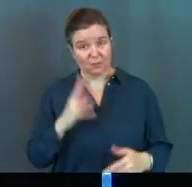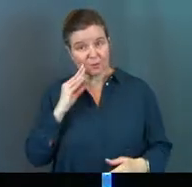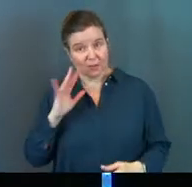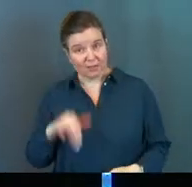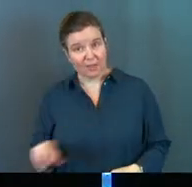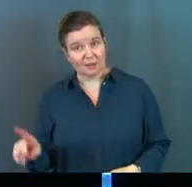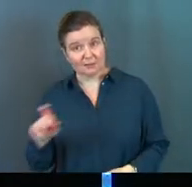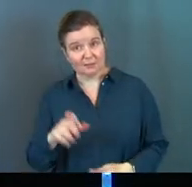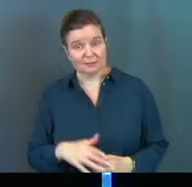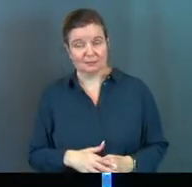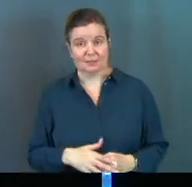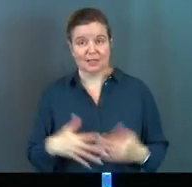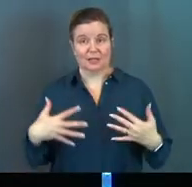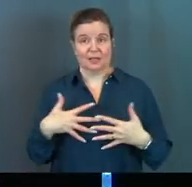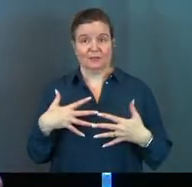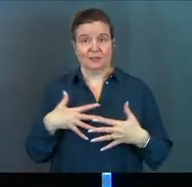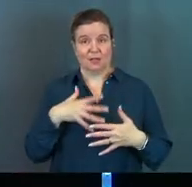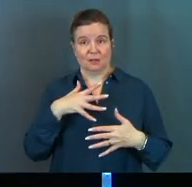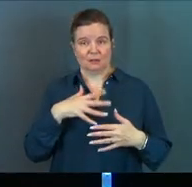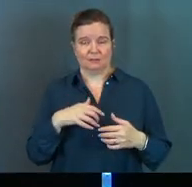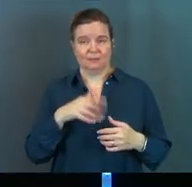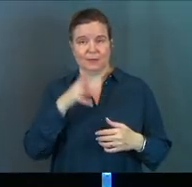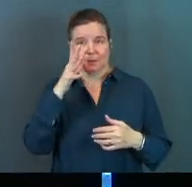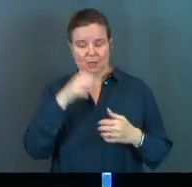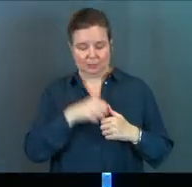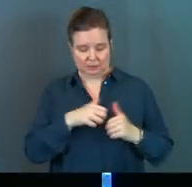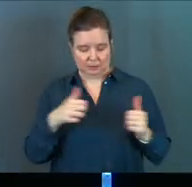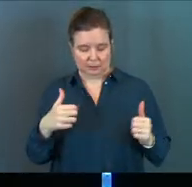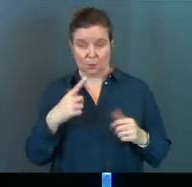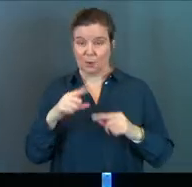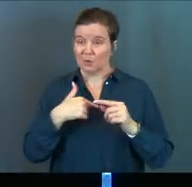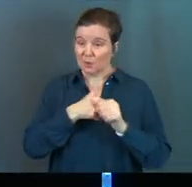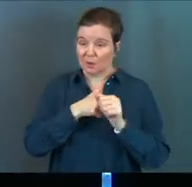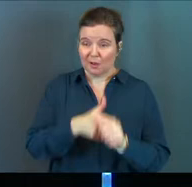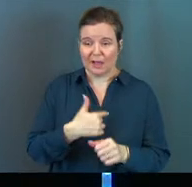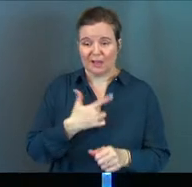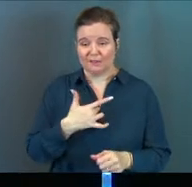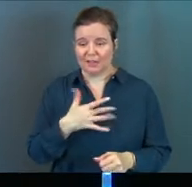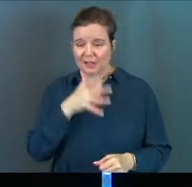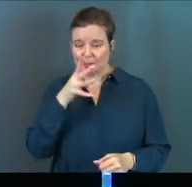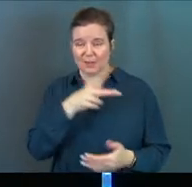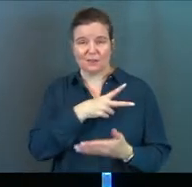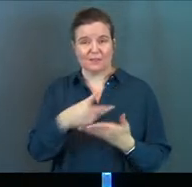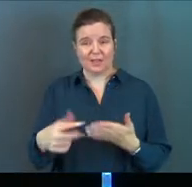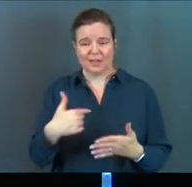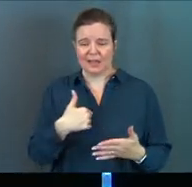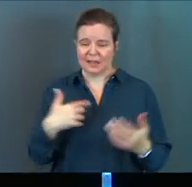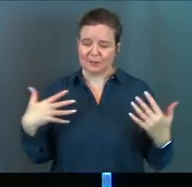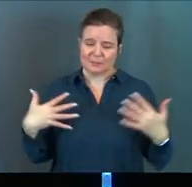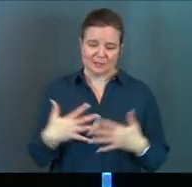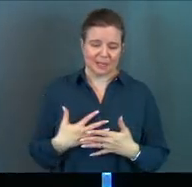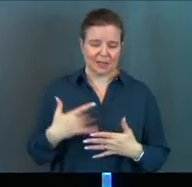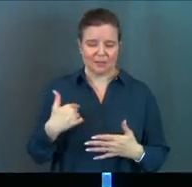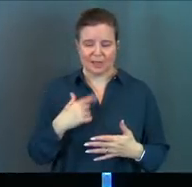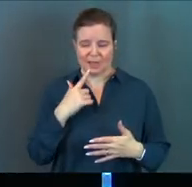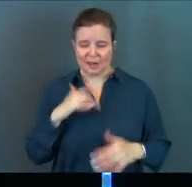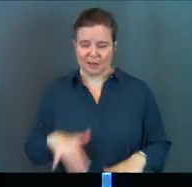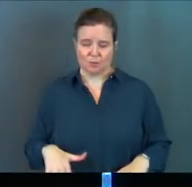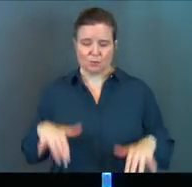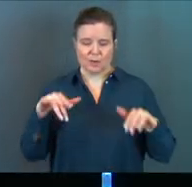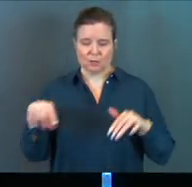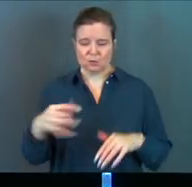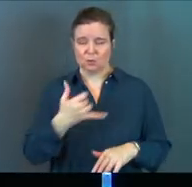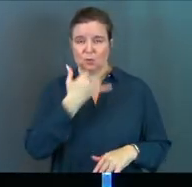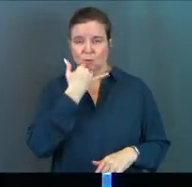ever been there? The fearful parent, when you don't comply, I feel like a parenting failure and I'm scared that I'm raising